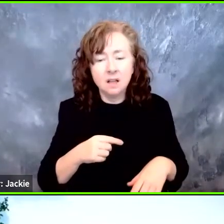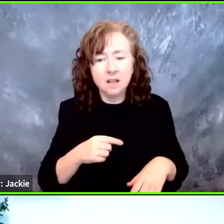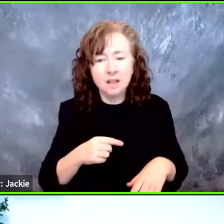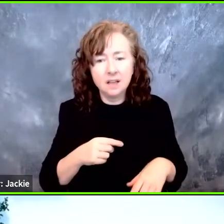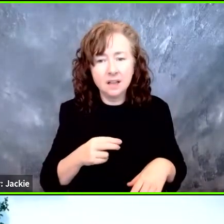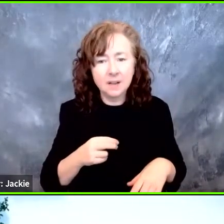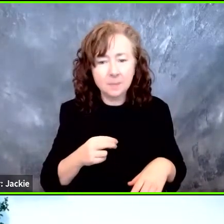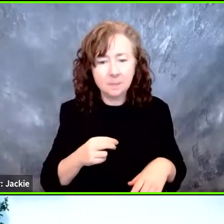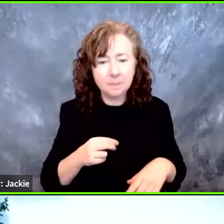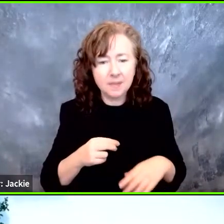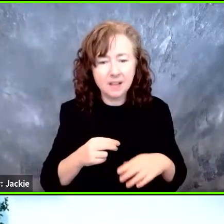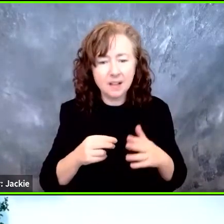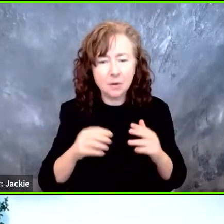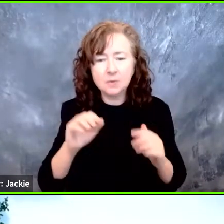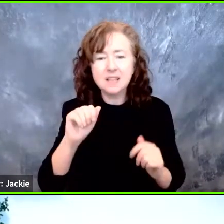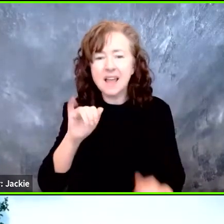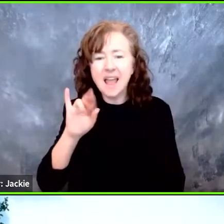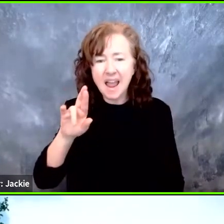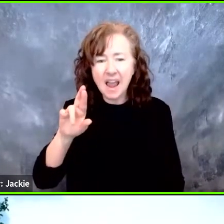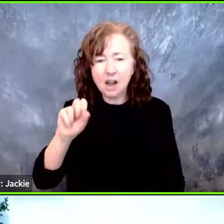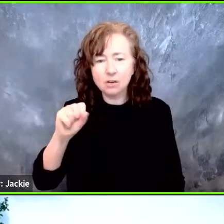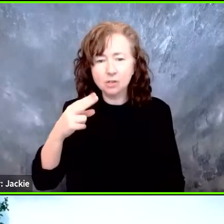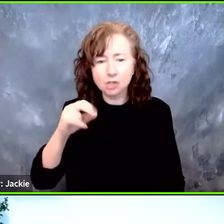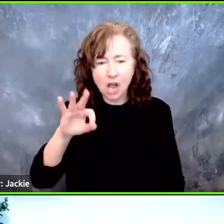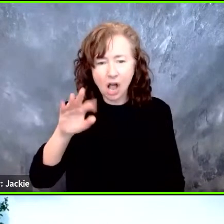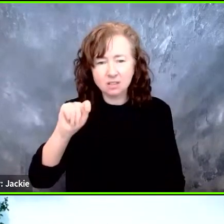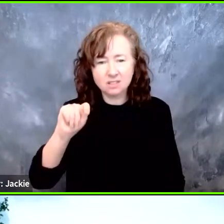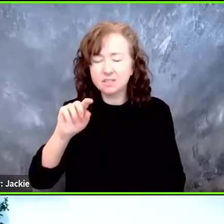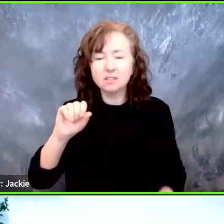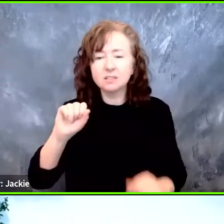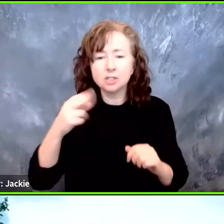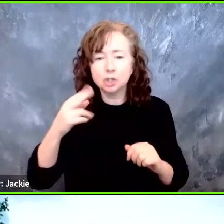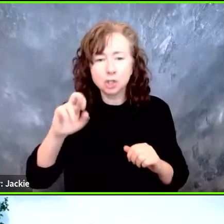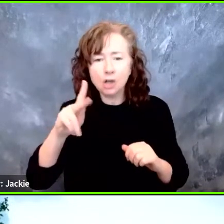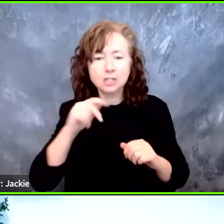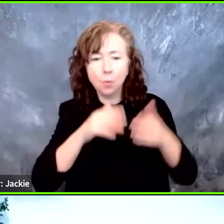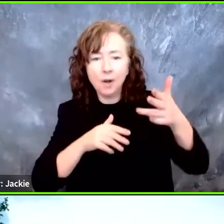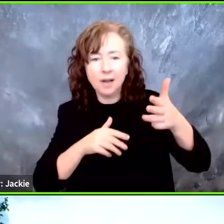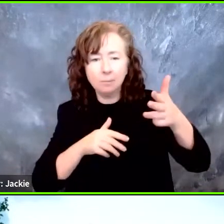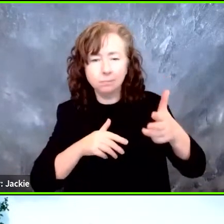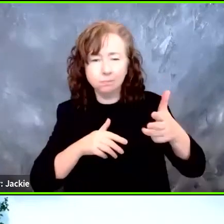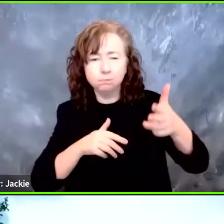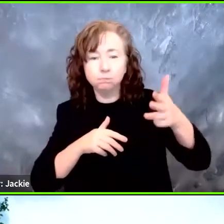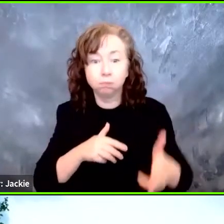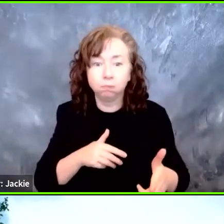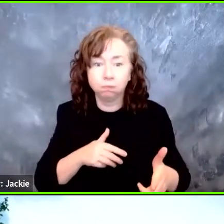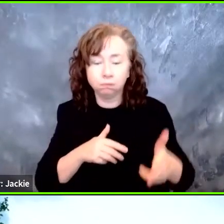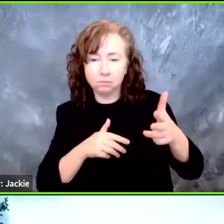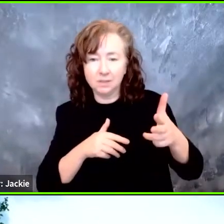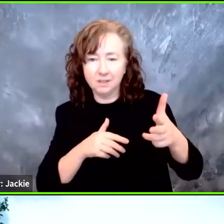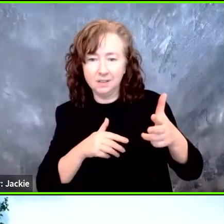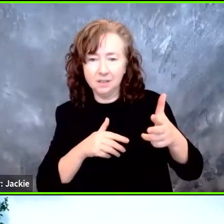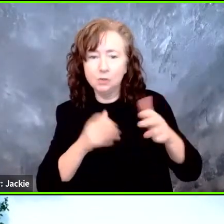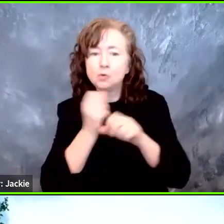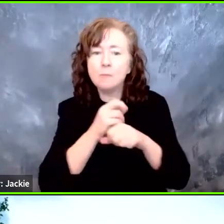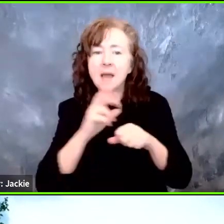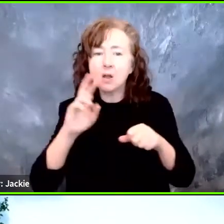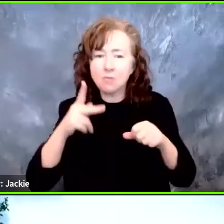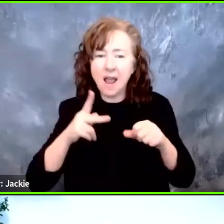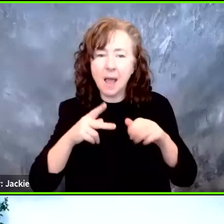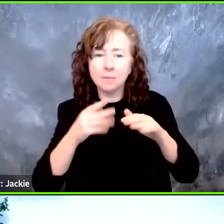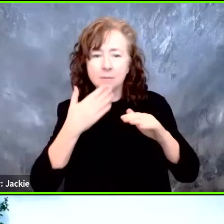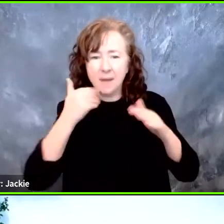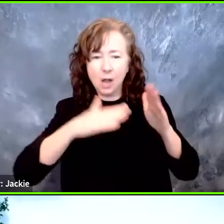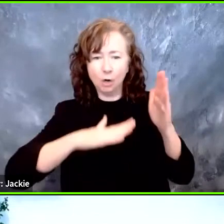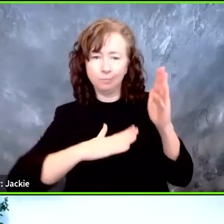with the air shocks wouldn't go down far enough to have the ramp more operable for a manual chair.